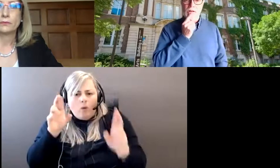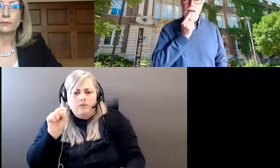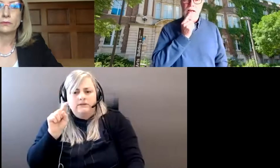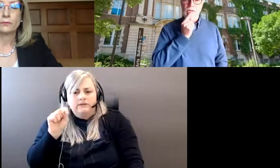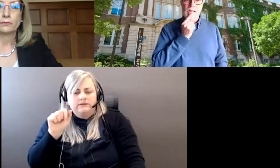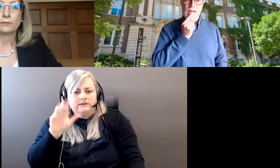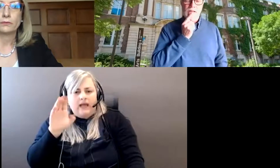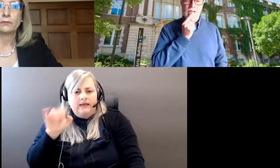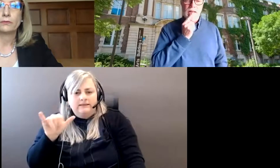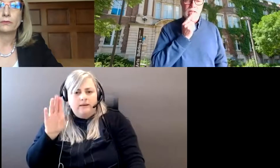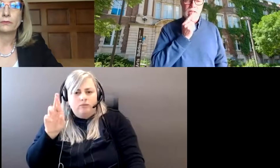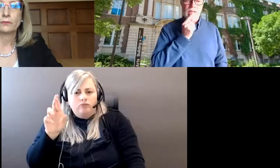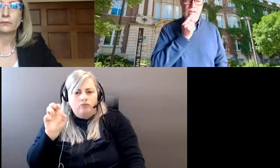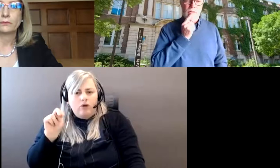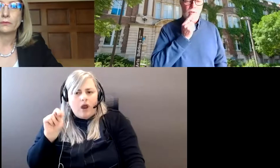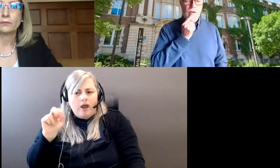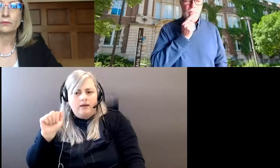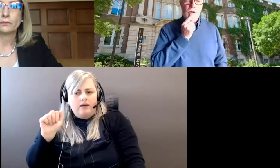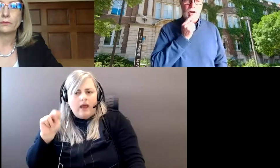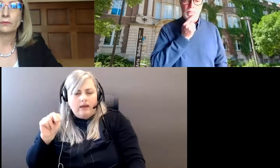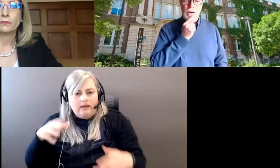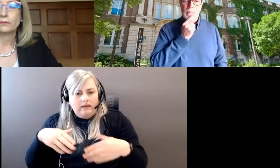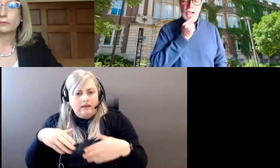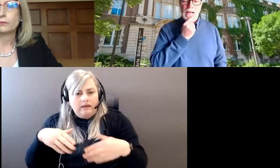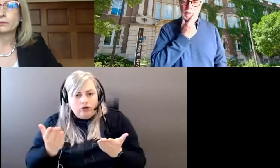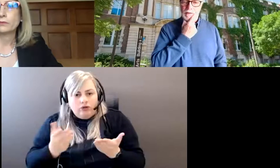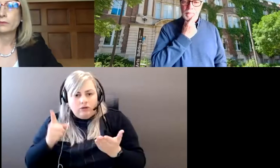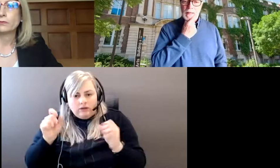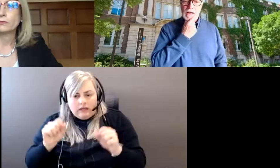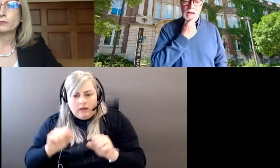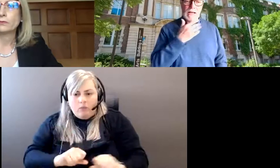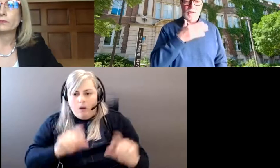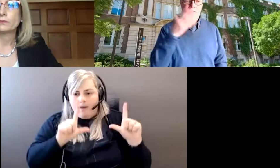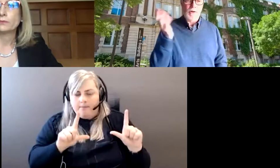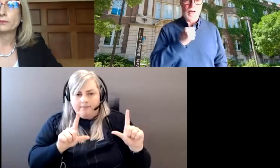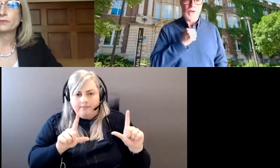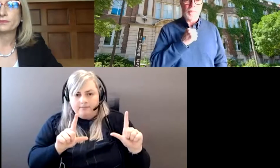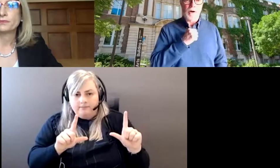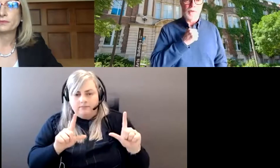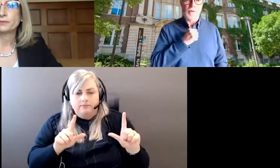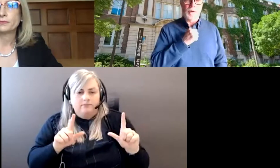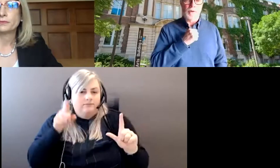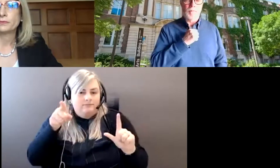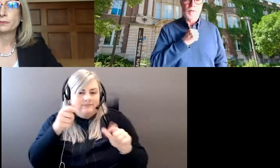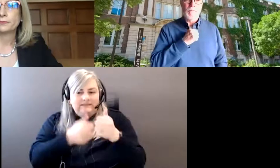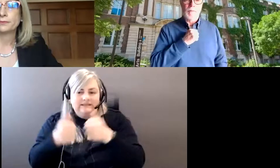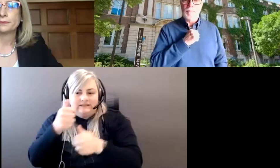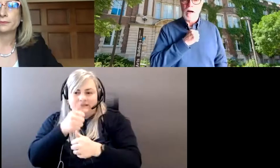call and I just asked Stacy to pop up and, uh, as a senior HR partner,